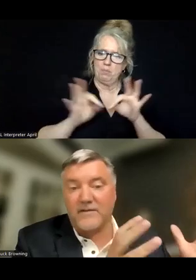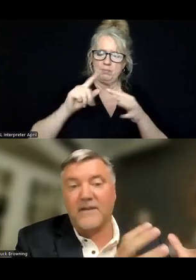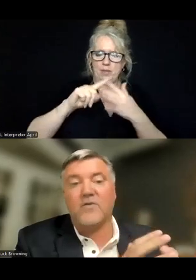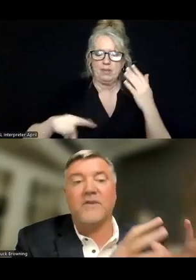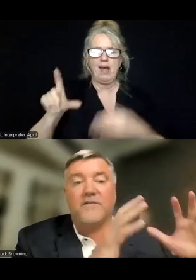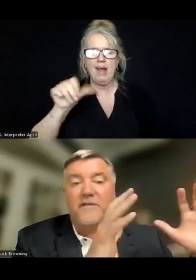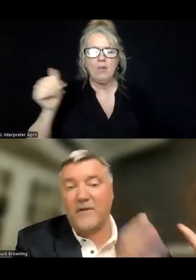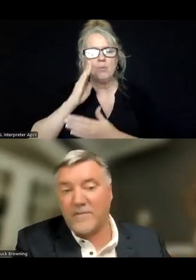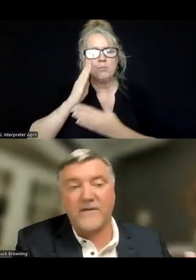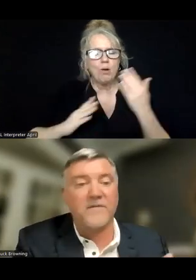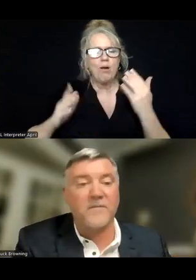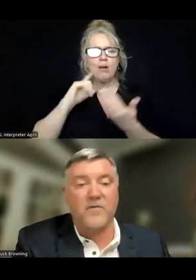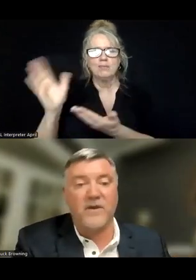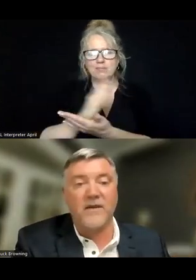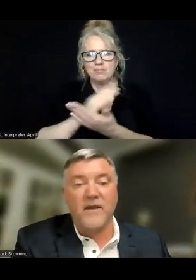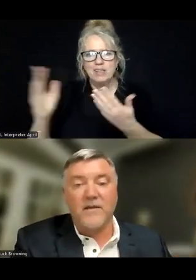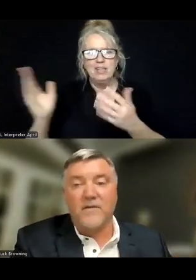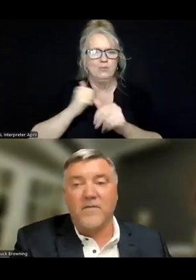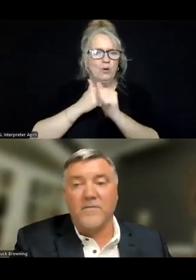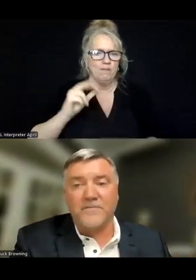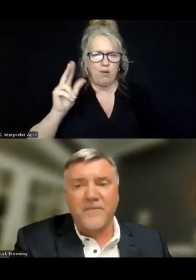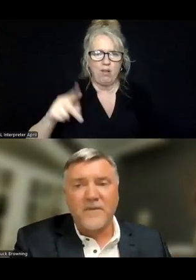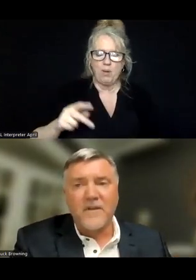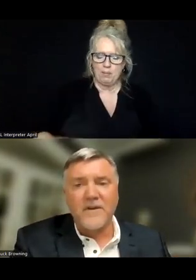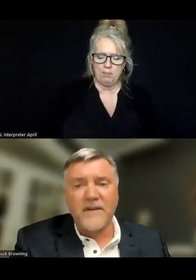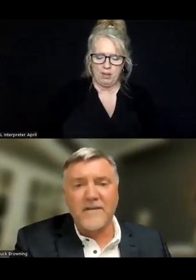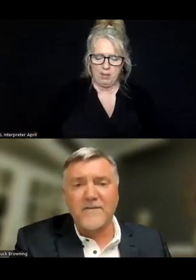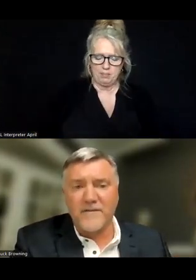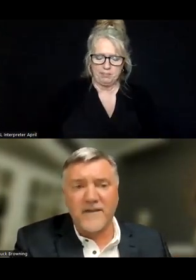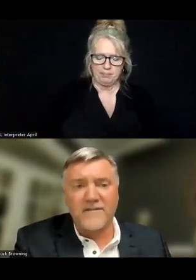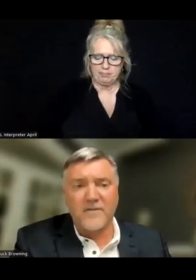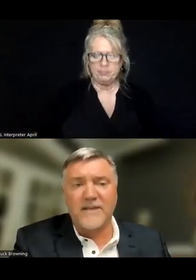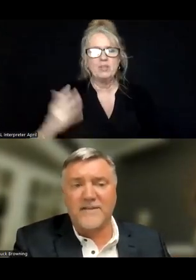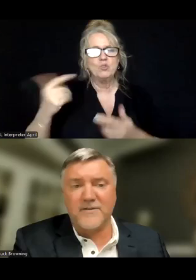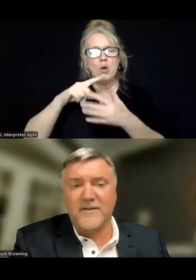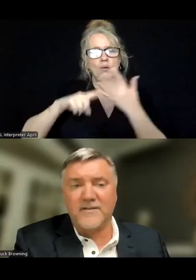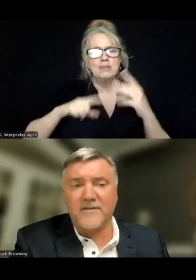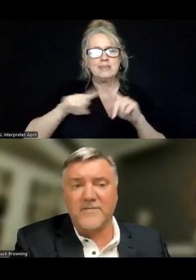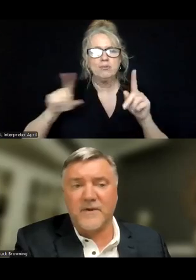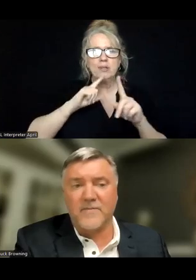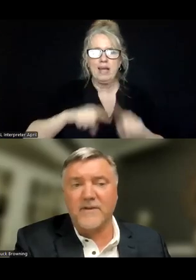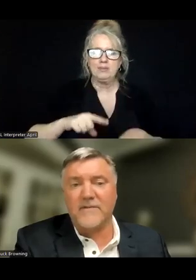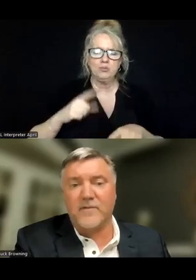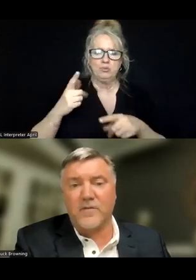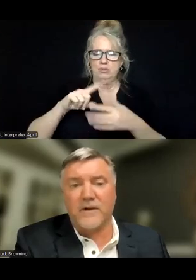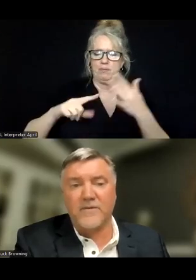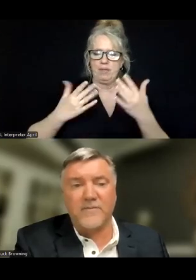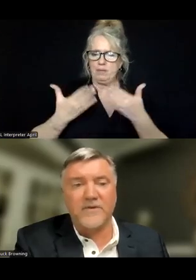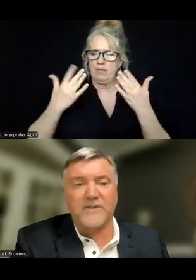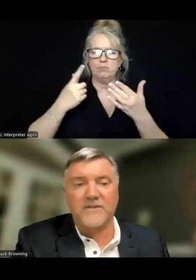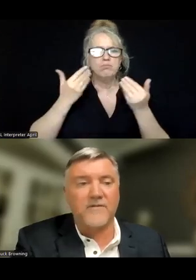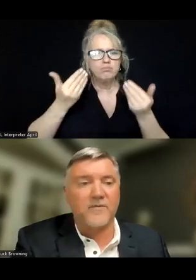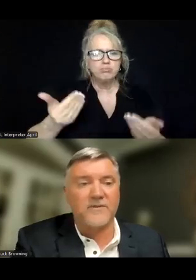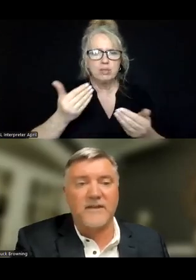layers of the continuum and the follow-up steps in between. So, there's answers of things that we need to do to continue to bring this forward,